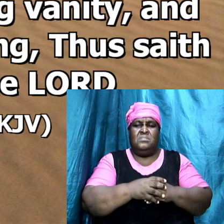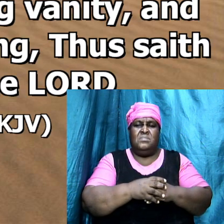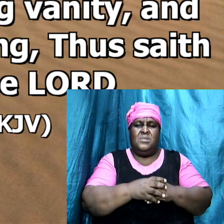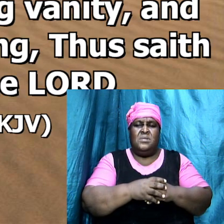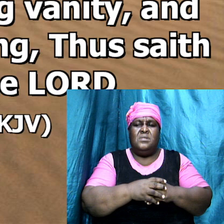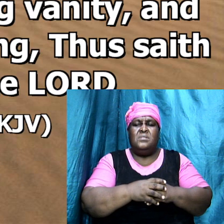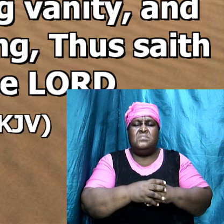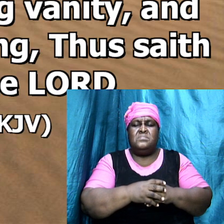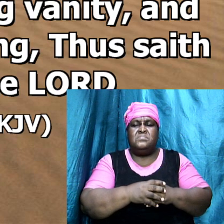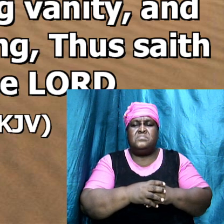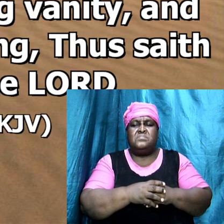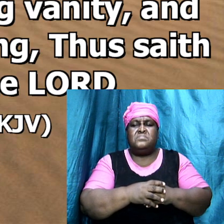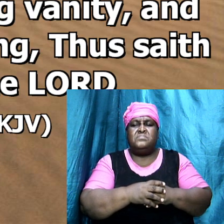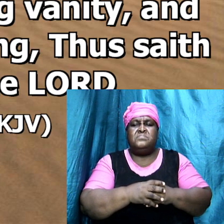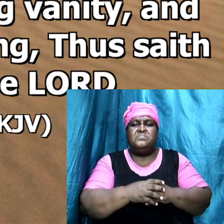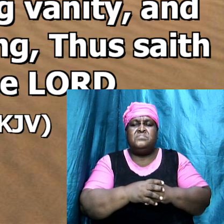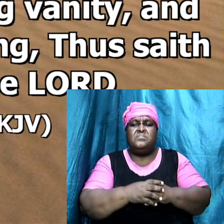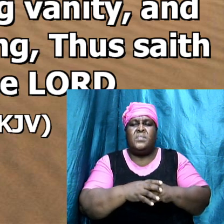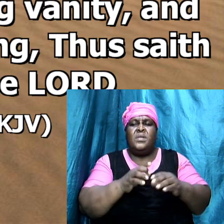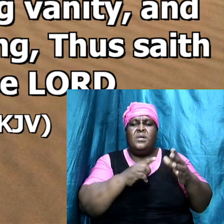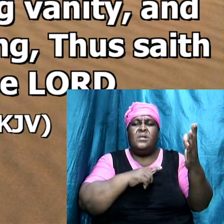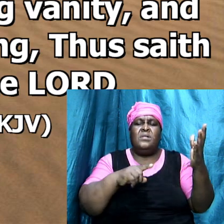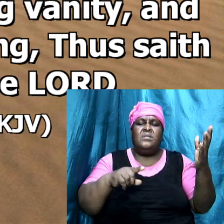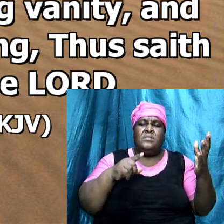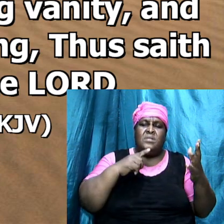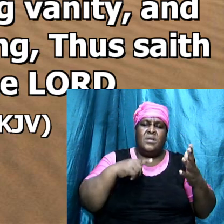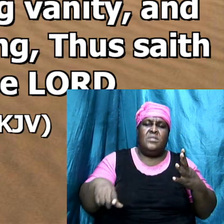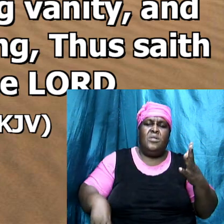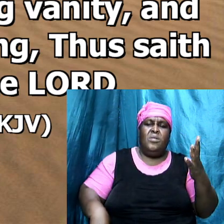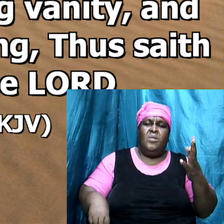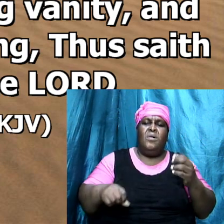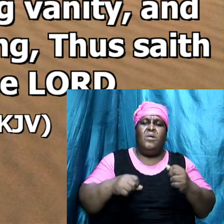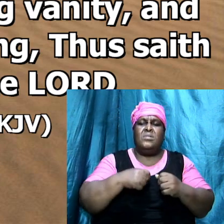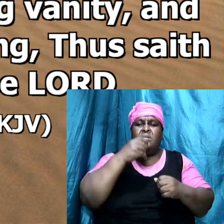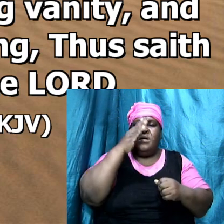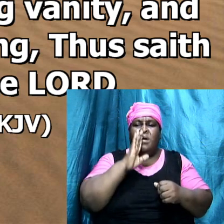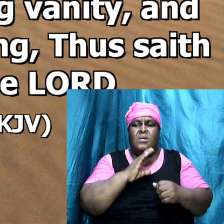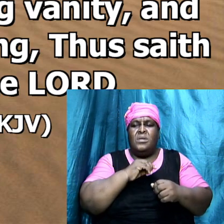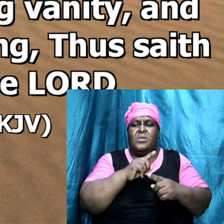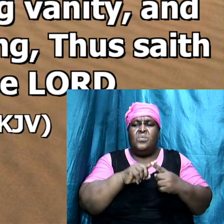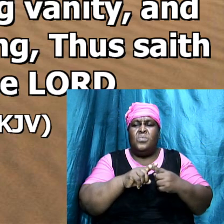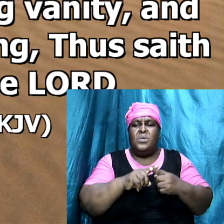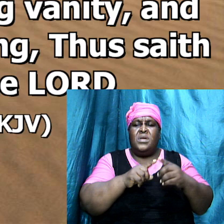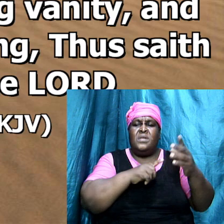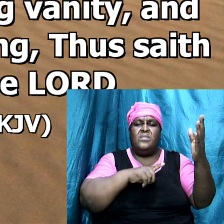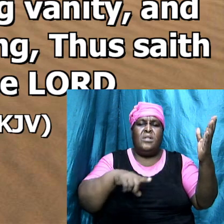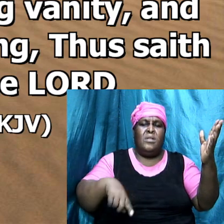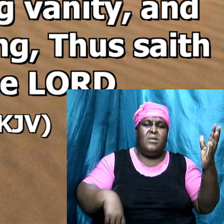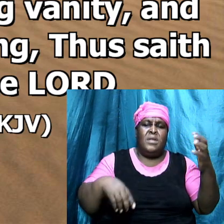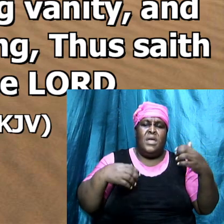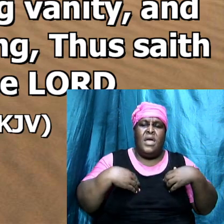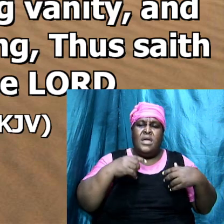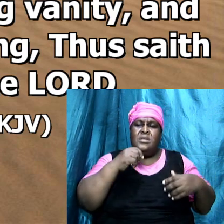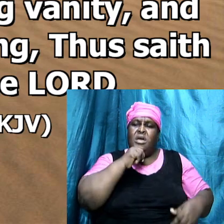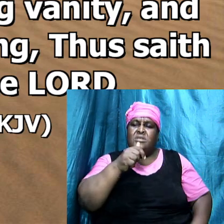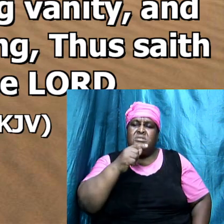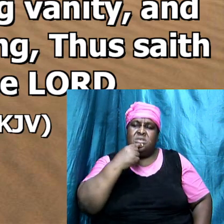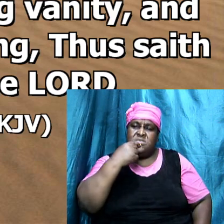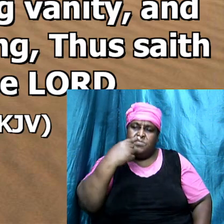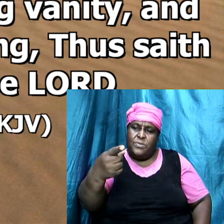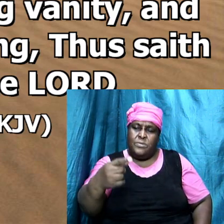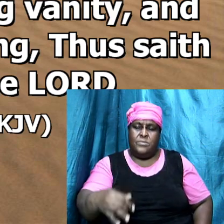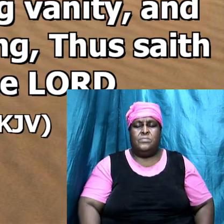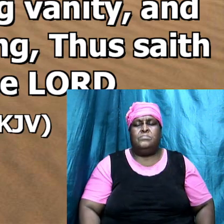divining lies unto them saying does say the Lord God when the Lord hath not